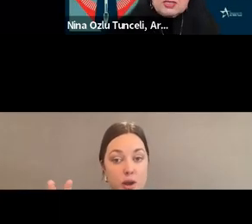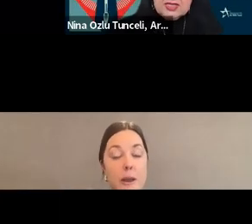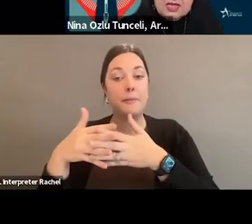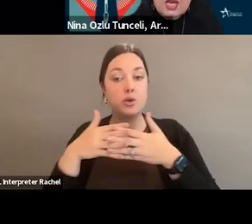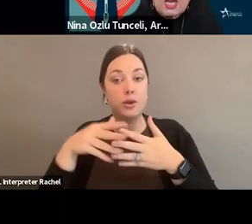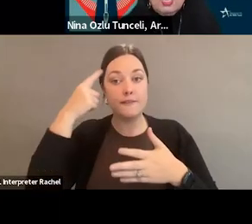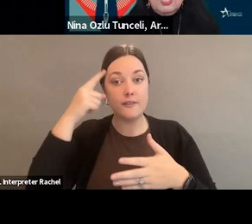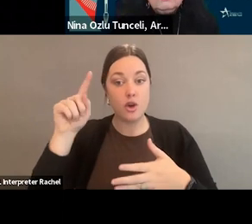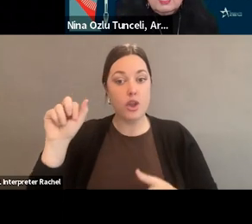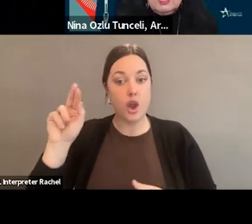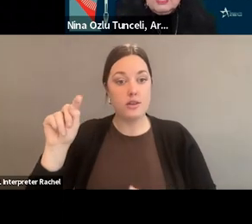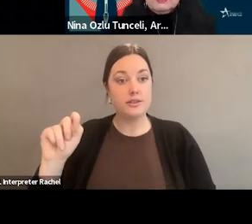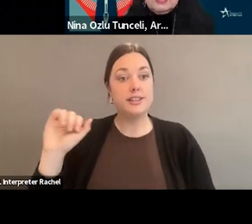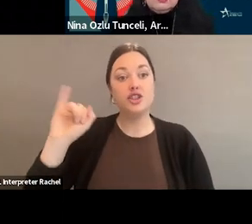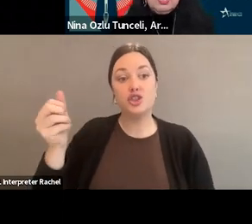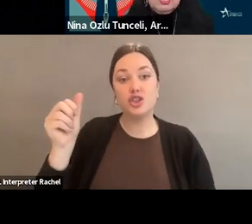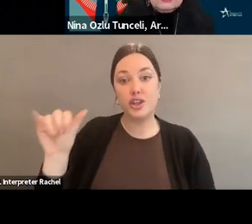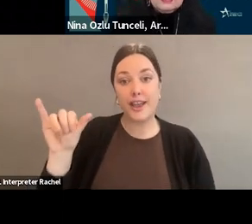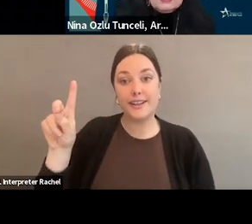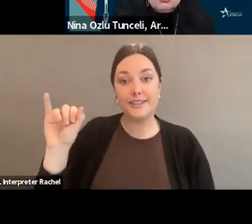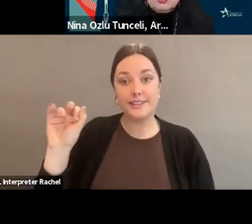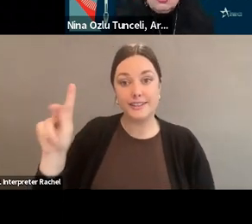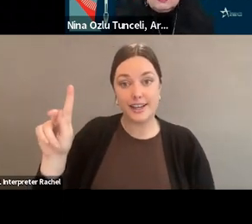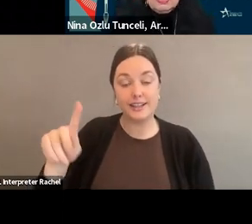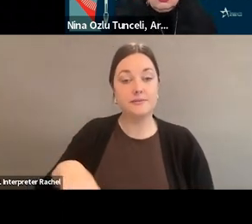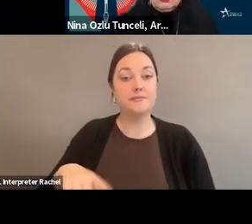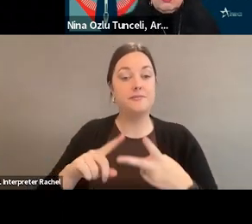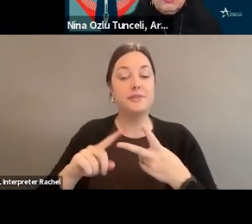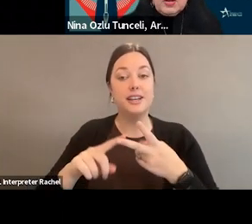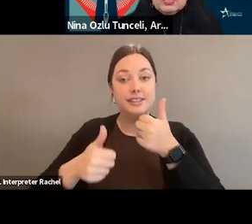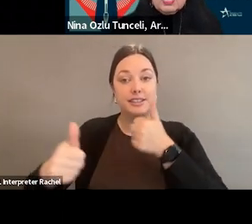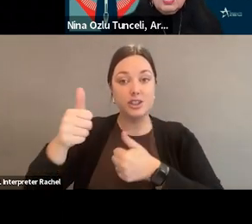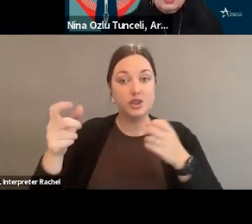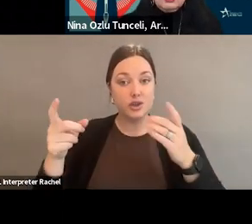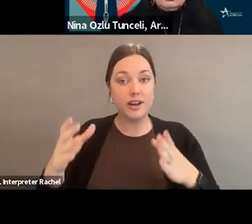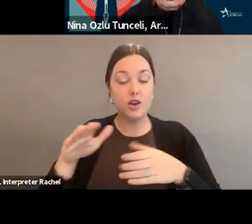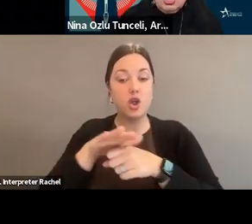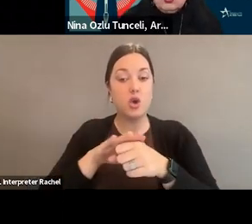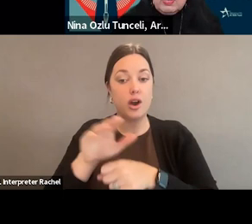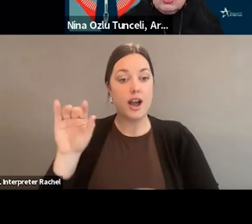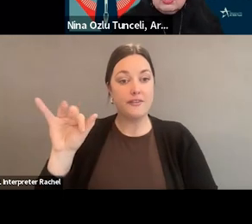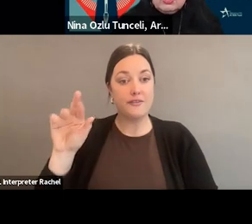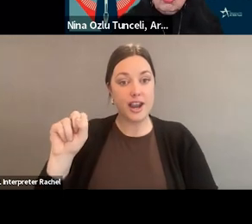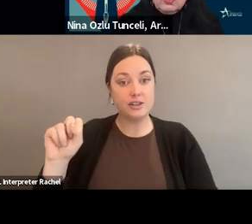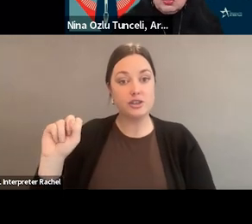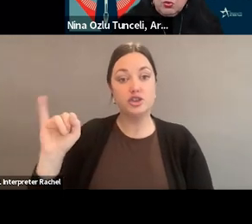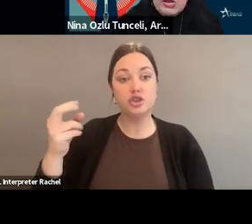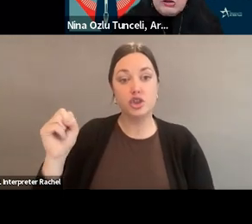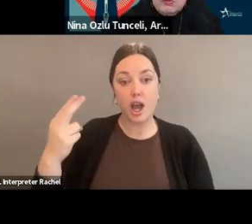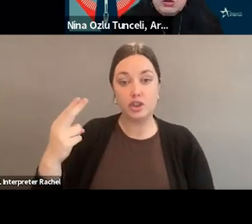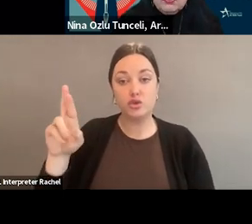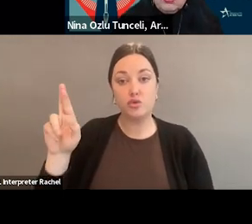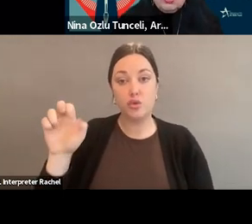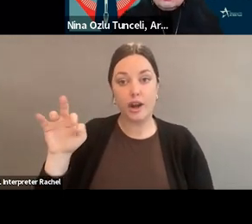Arts, Jay Dick, and then Senior Director of State and Local Government Affairs, Josh Reynolds, Government Affairs